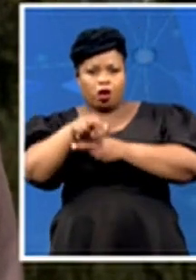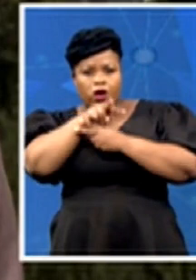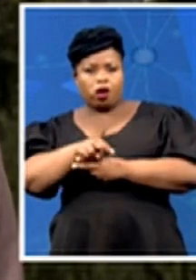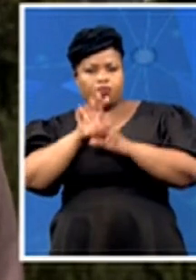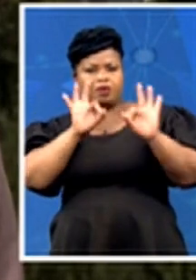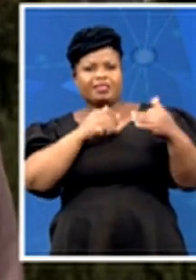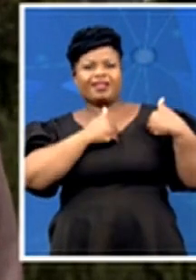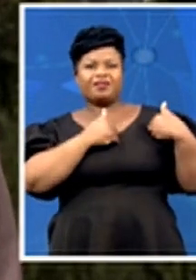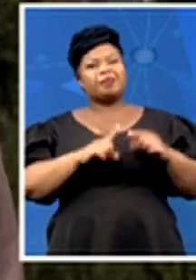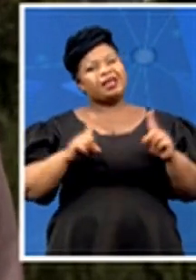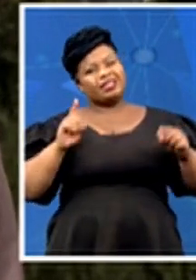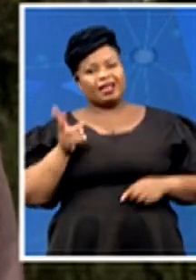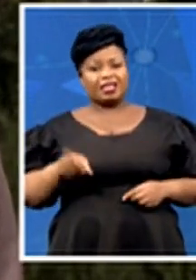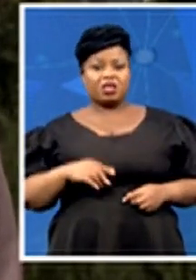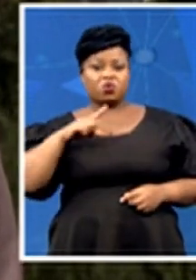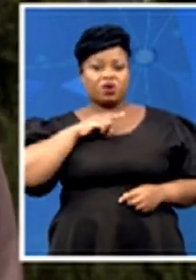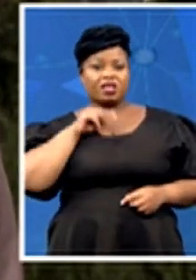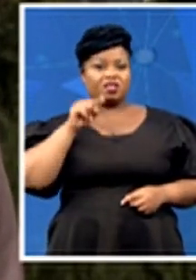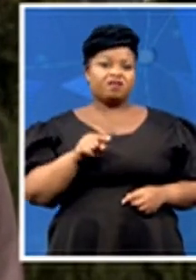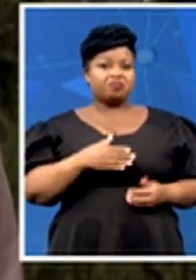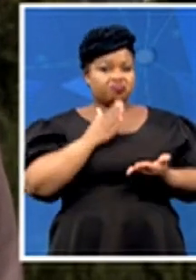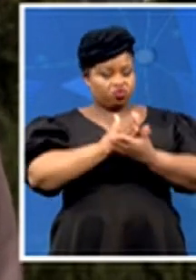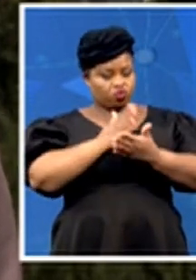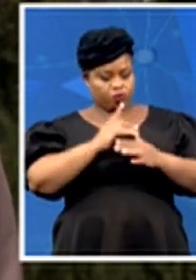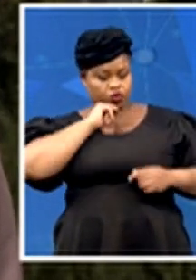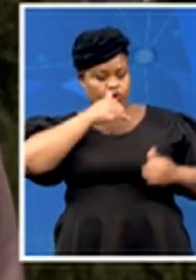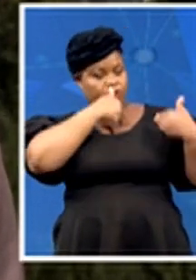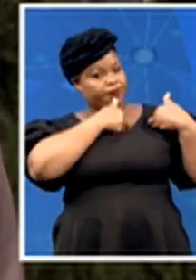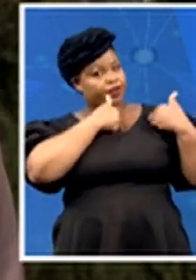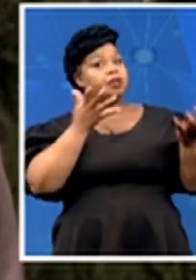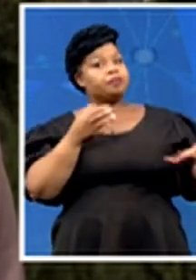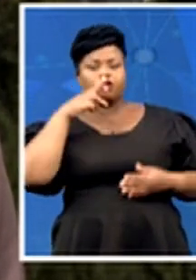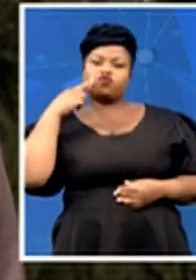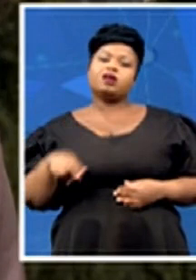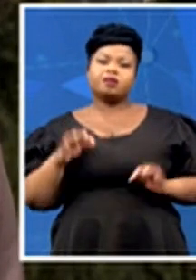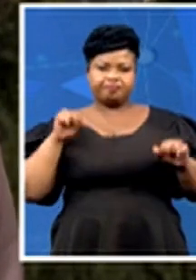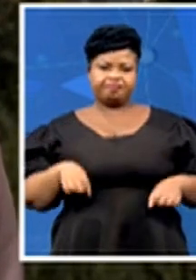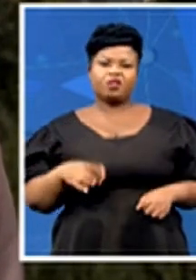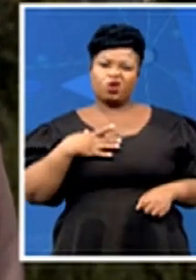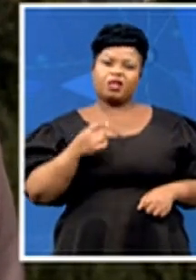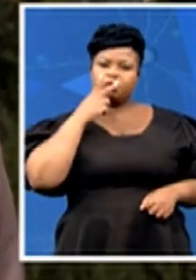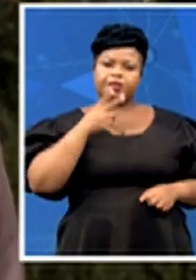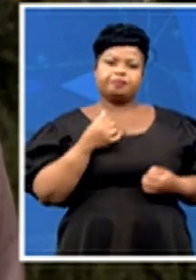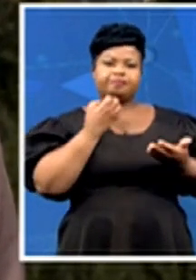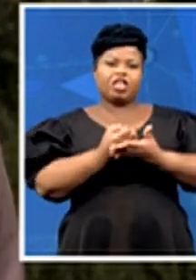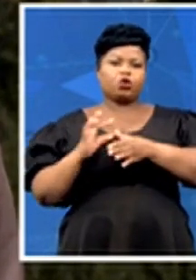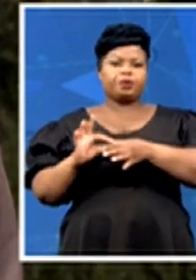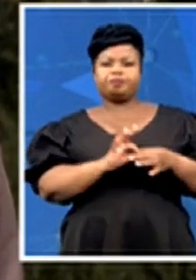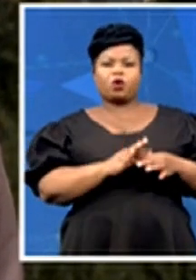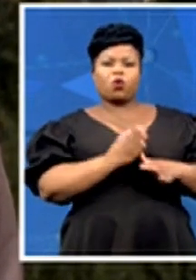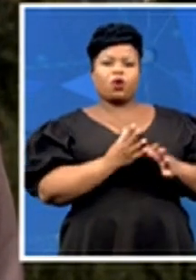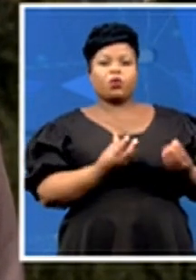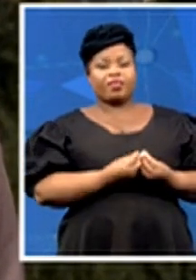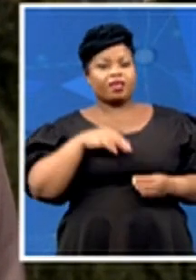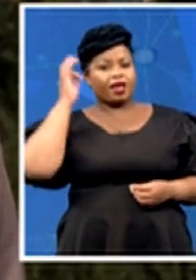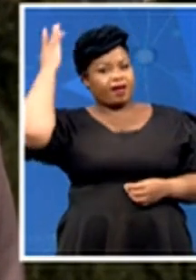sovereignty is guaranteed of the neighboring states russia would indeed like to see economic relations resume with afghanistan and at a united nations